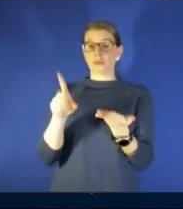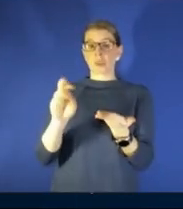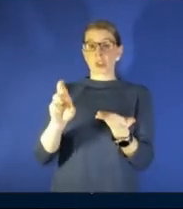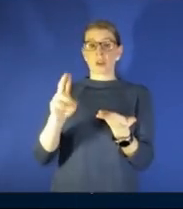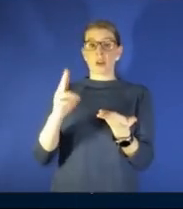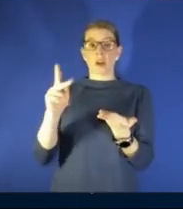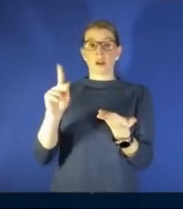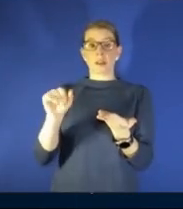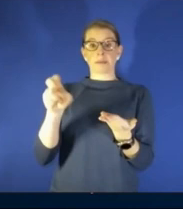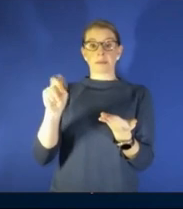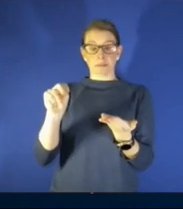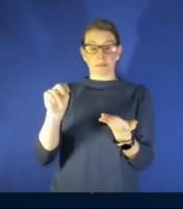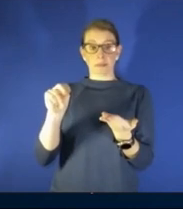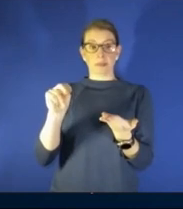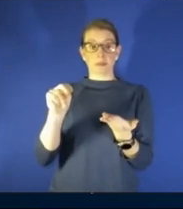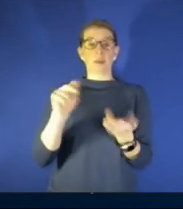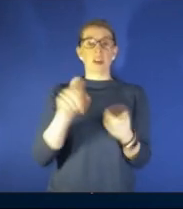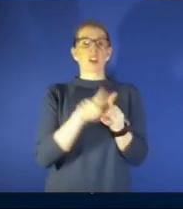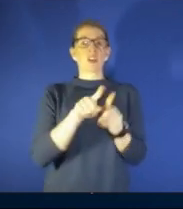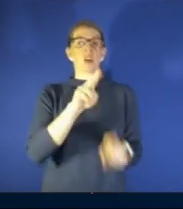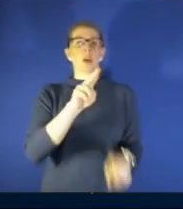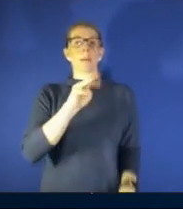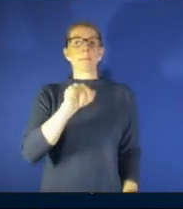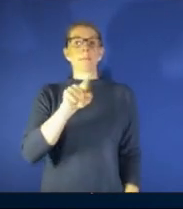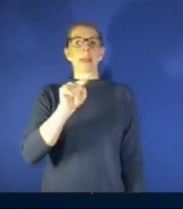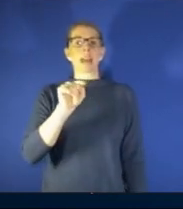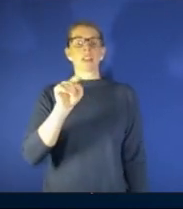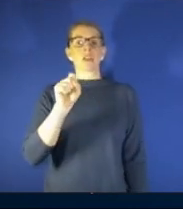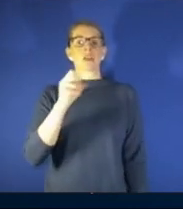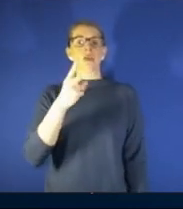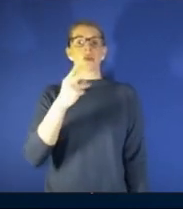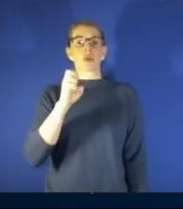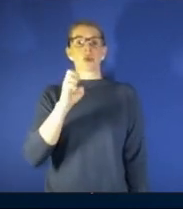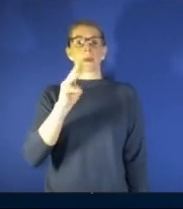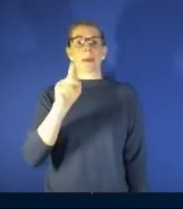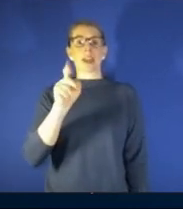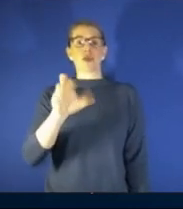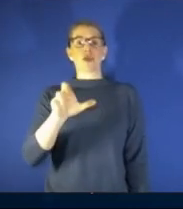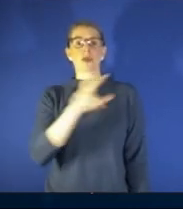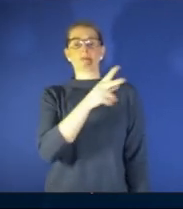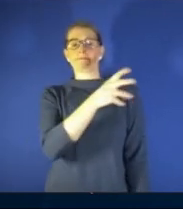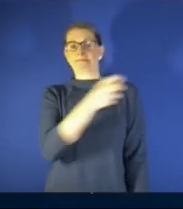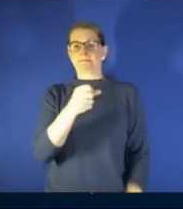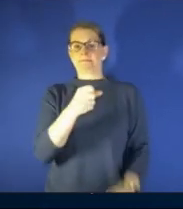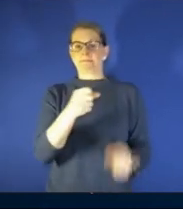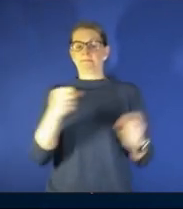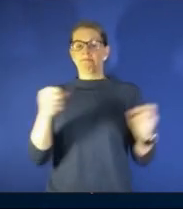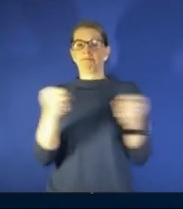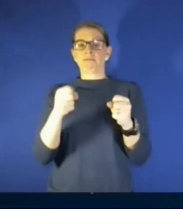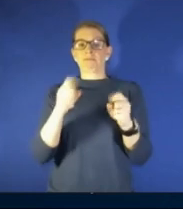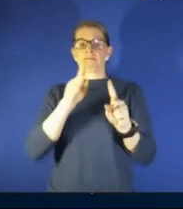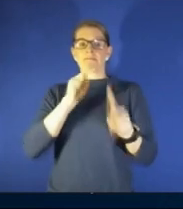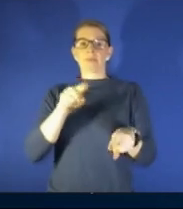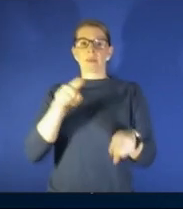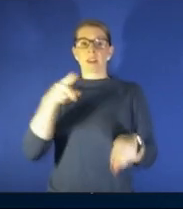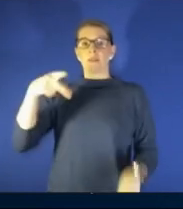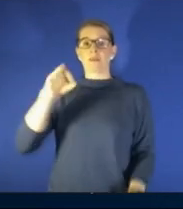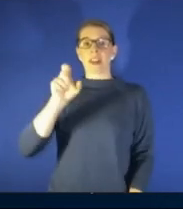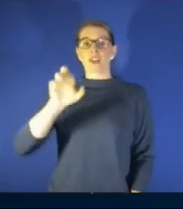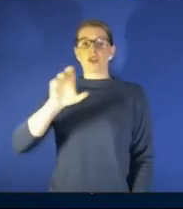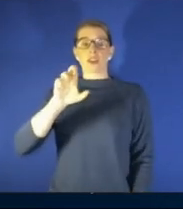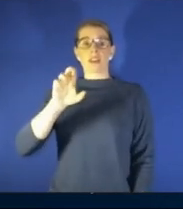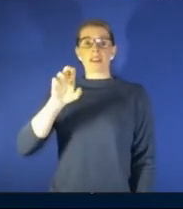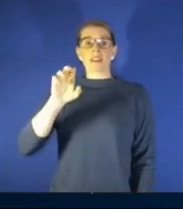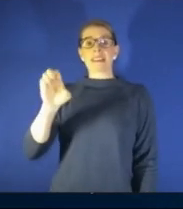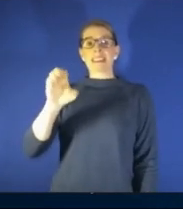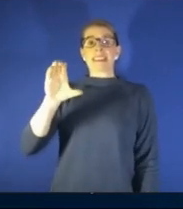matt shoemaker as well what do docs the docs think about um the pfizer ceo saying that a fourth booster dose will be